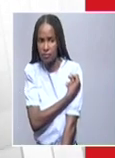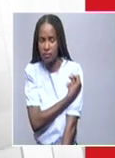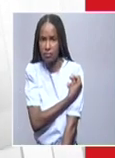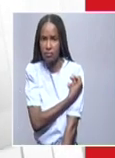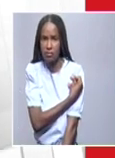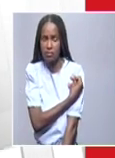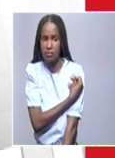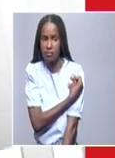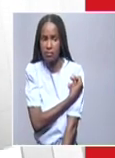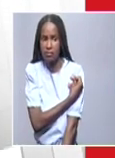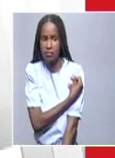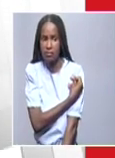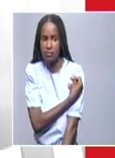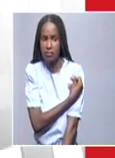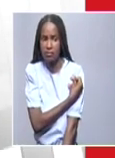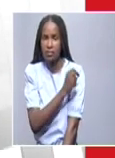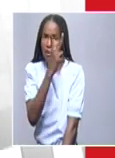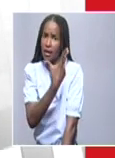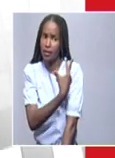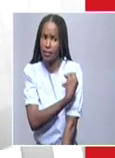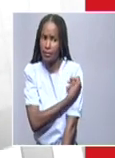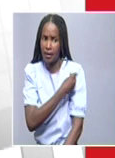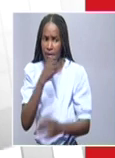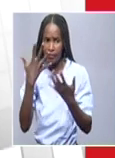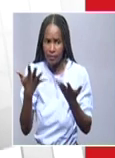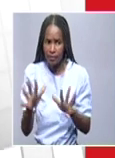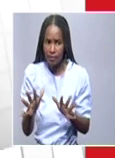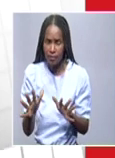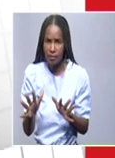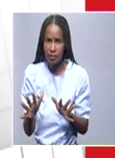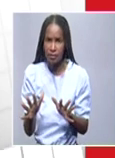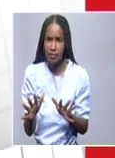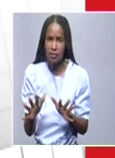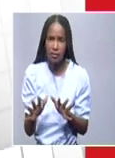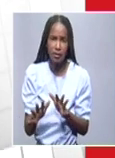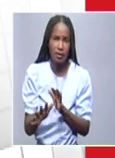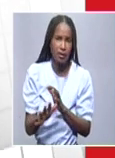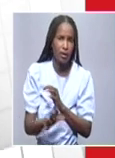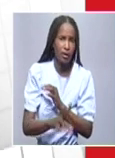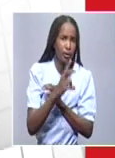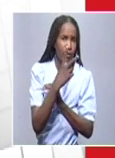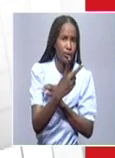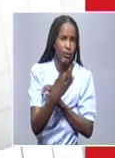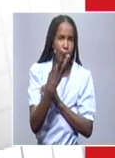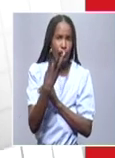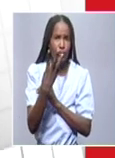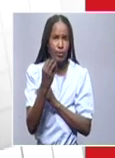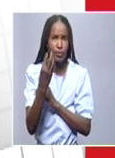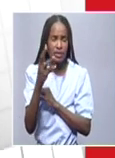the number of persons who have completed the vaccination schedule, now stand at 206